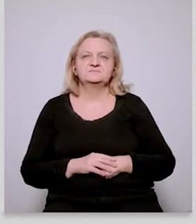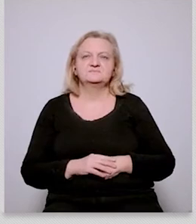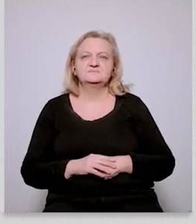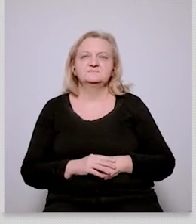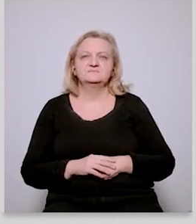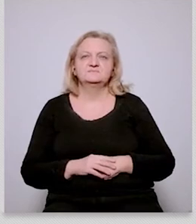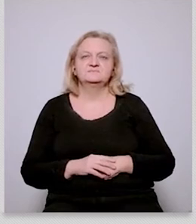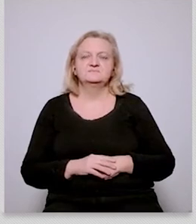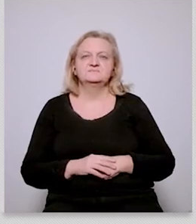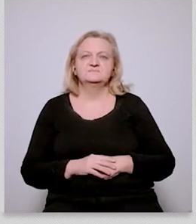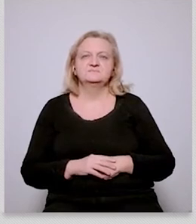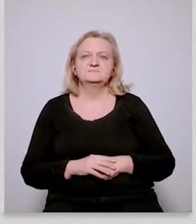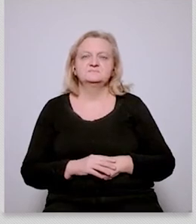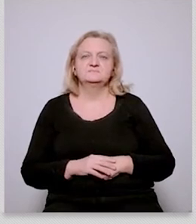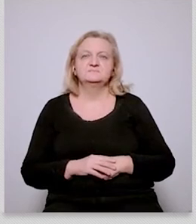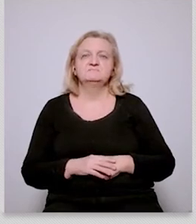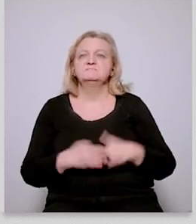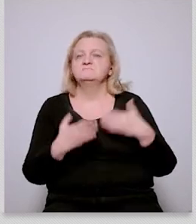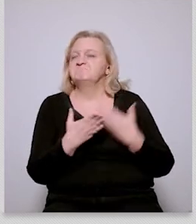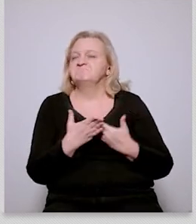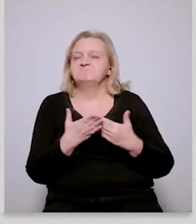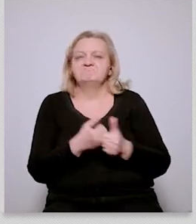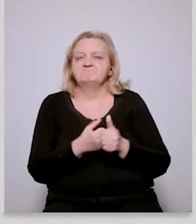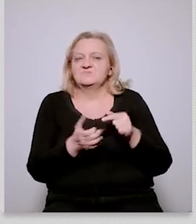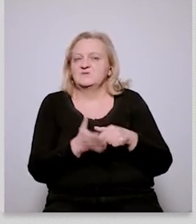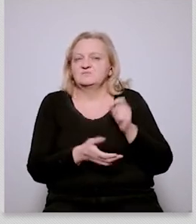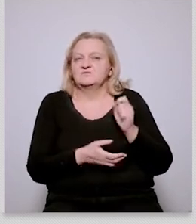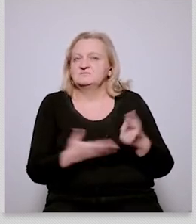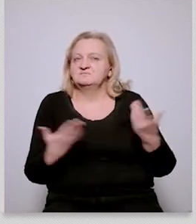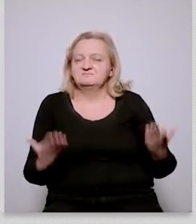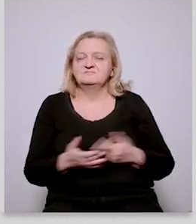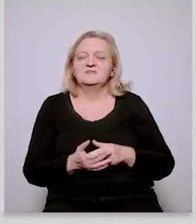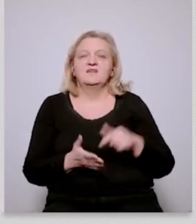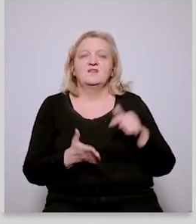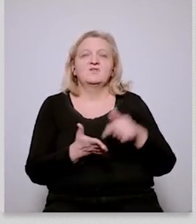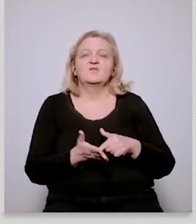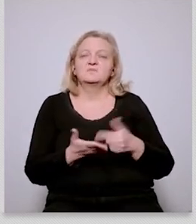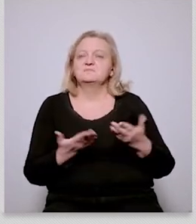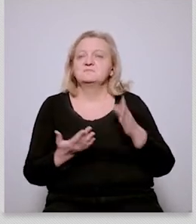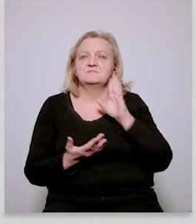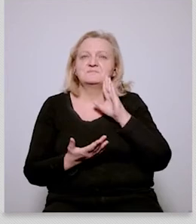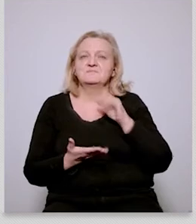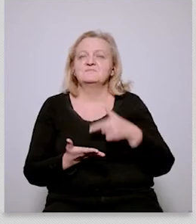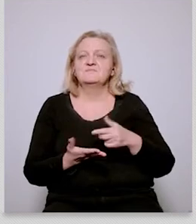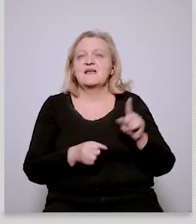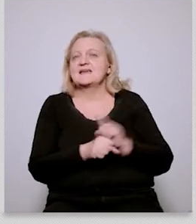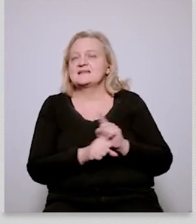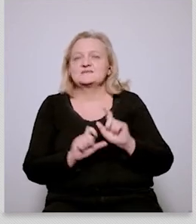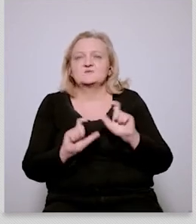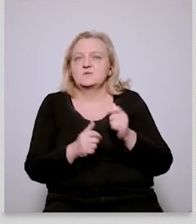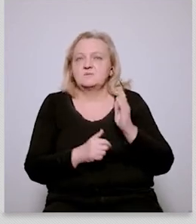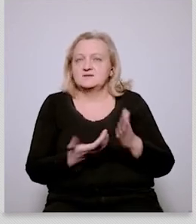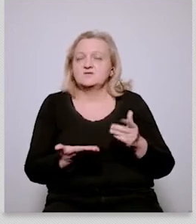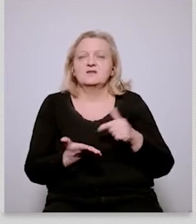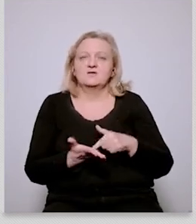reasons behind it so some of them have been already mentioned um i think to a large degree um this